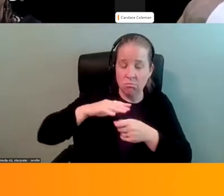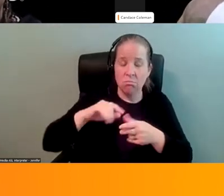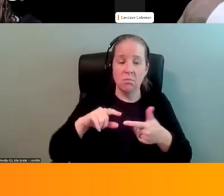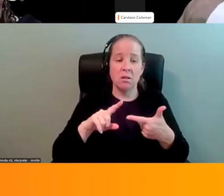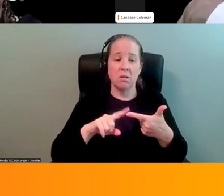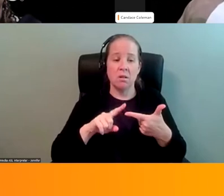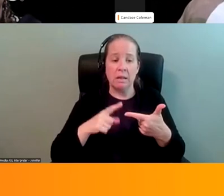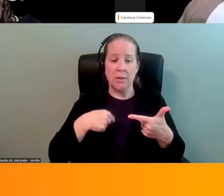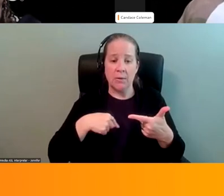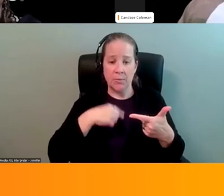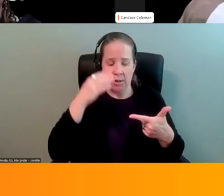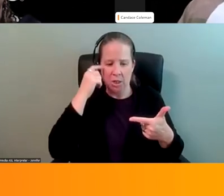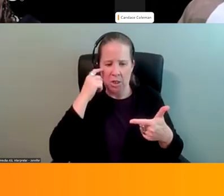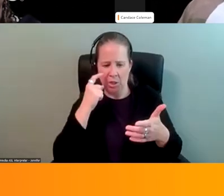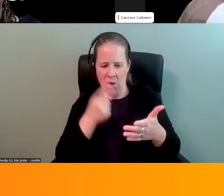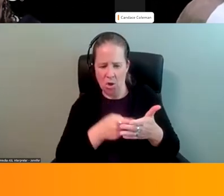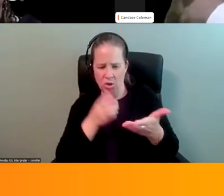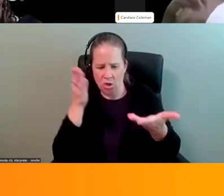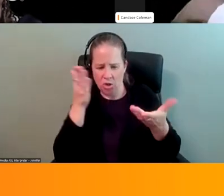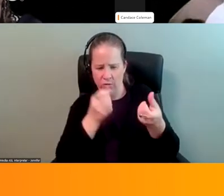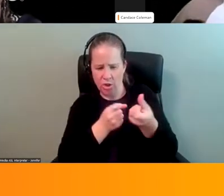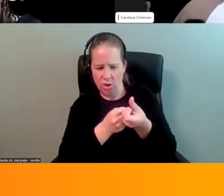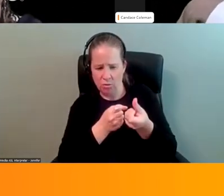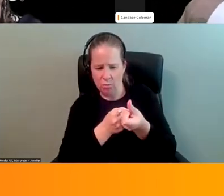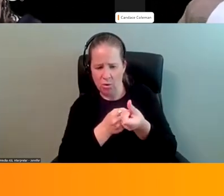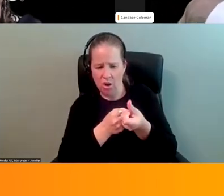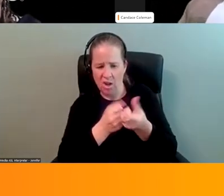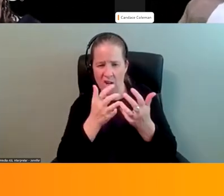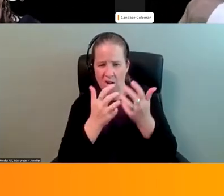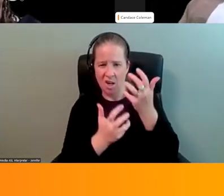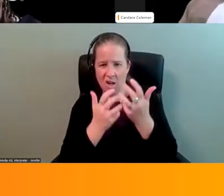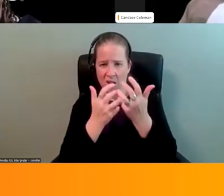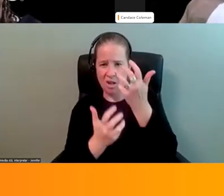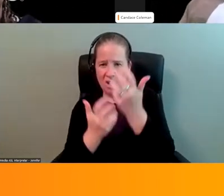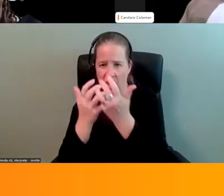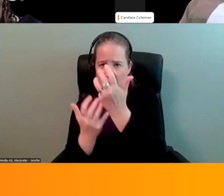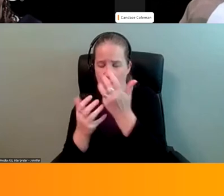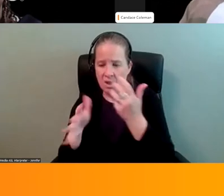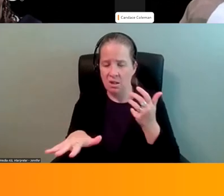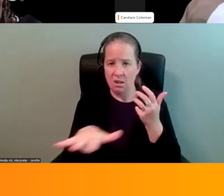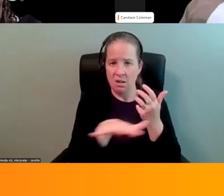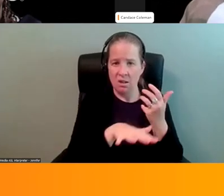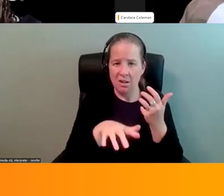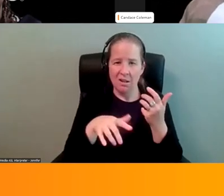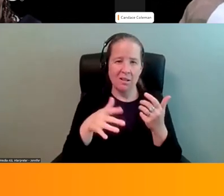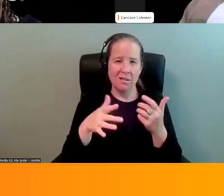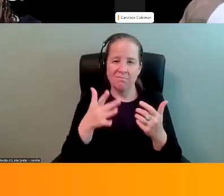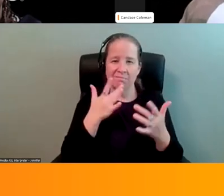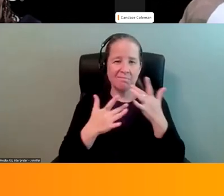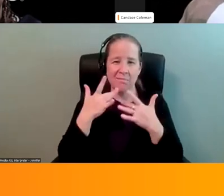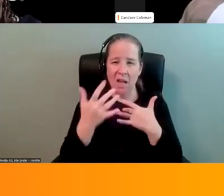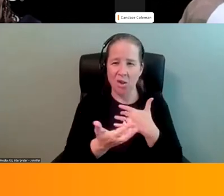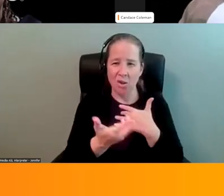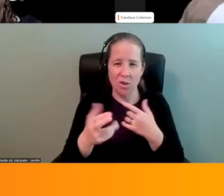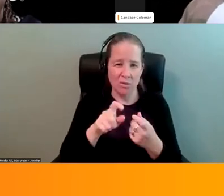we noticed that the services and supports was fragmented in areas of lack of resources, in particular those